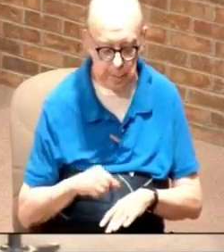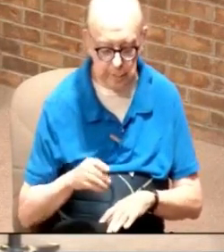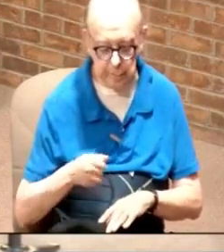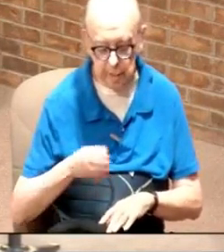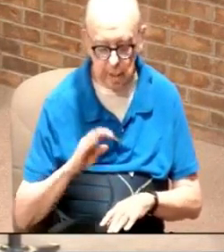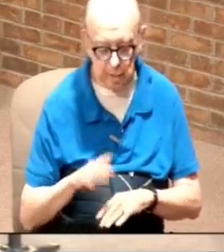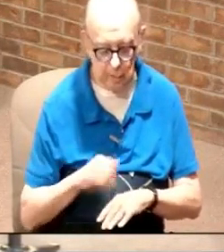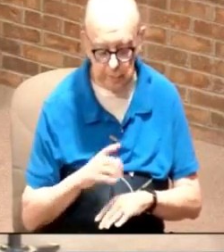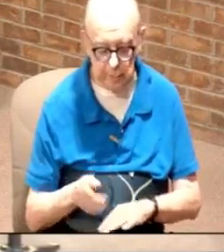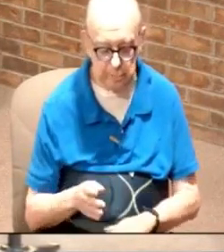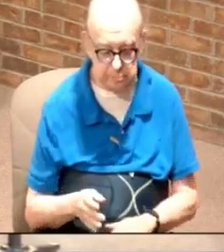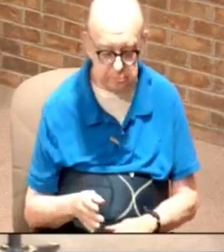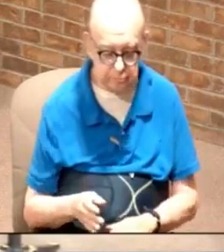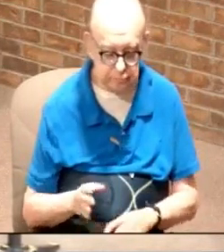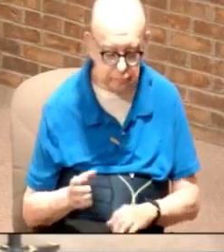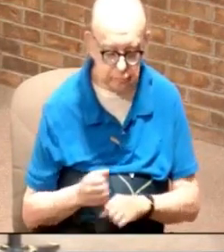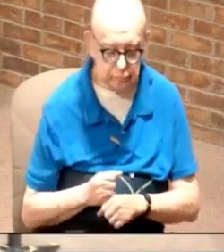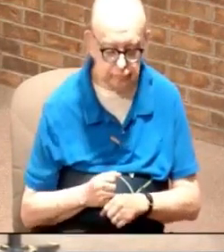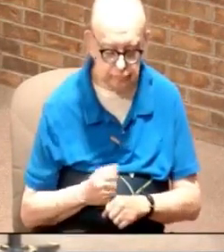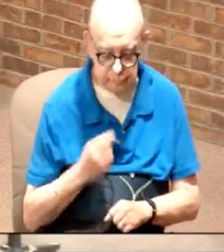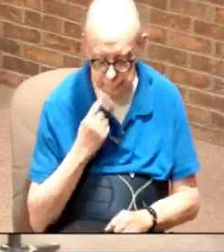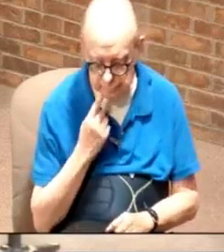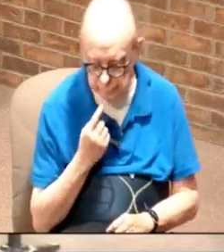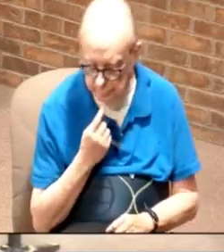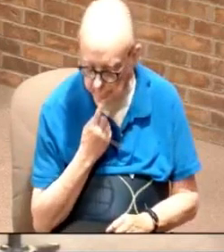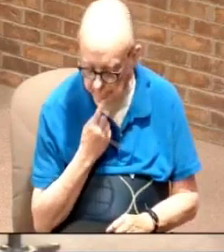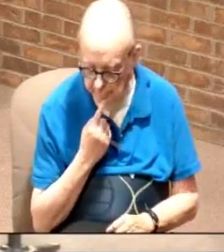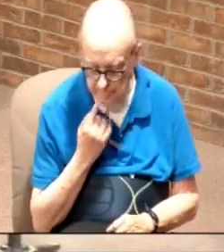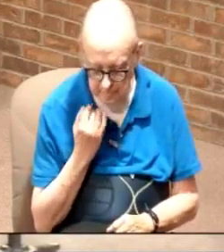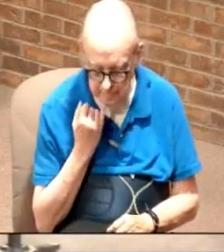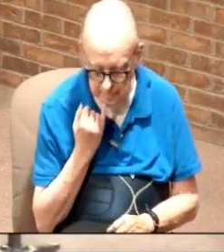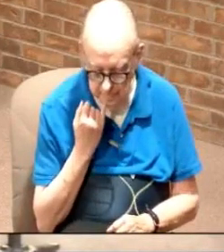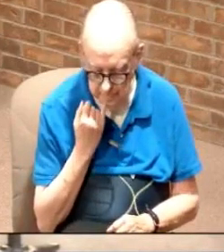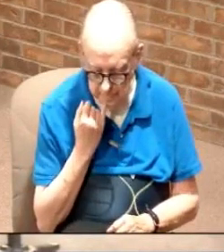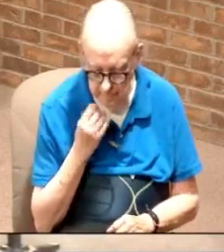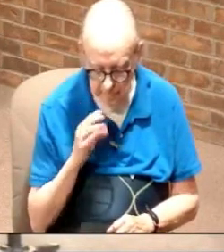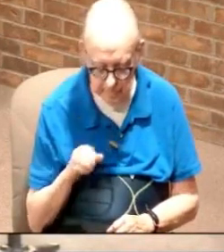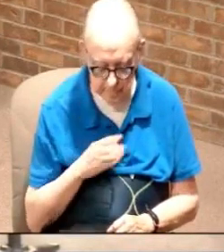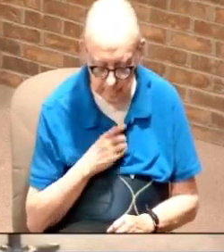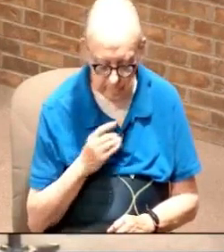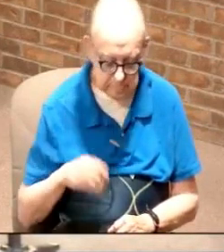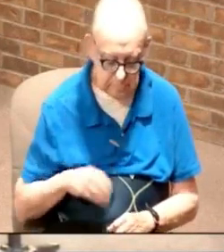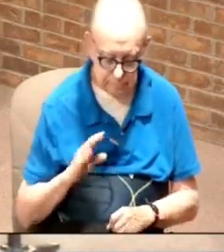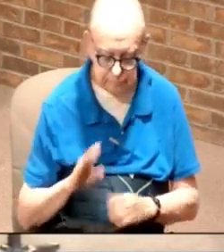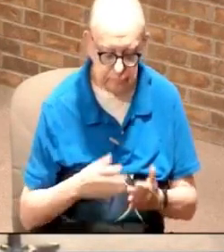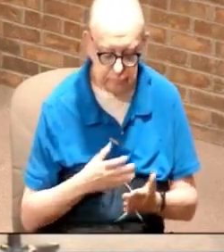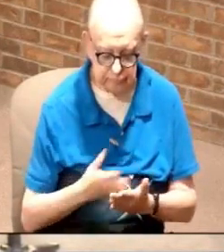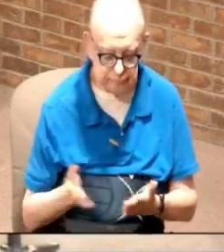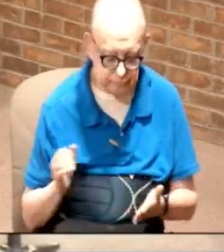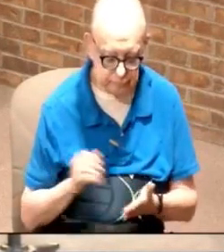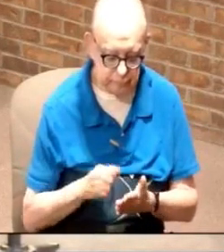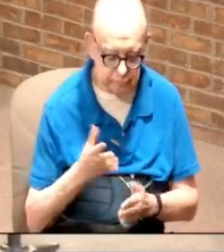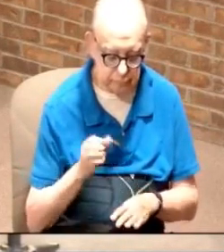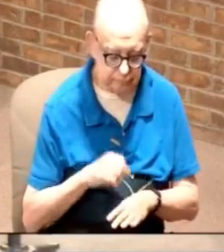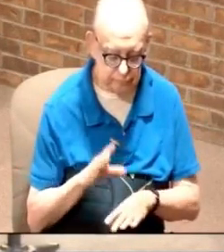but because he got jealous of David he lost all of the things that God had anointed him to do and the next thing you